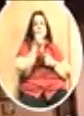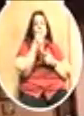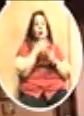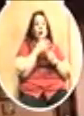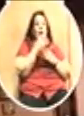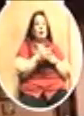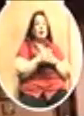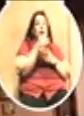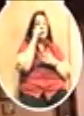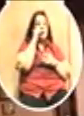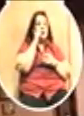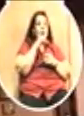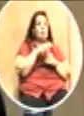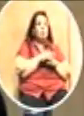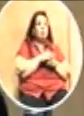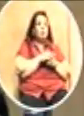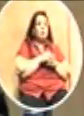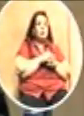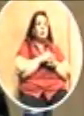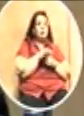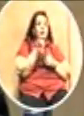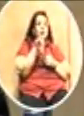Speaker, Mr. Jesus Lachoa.